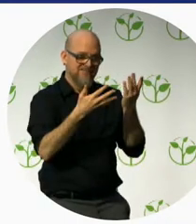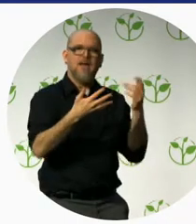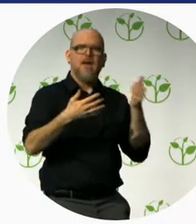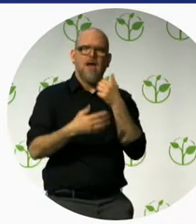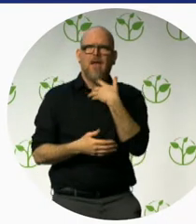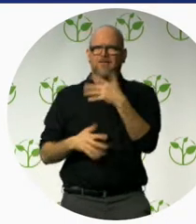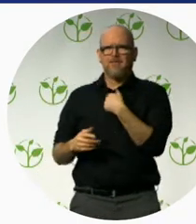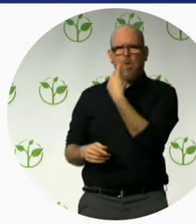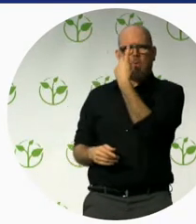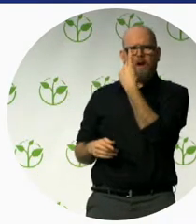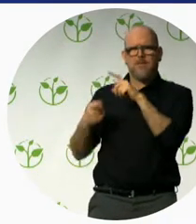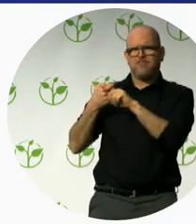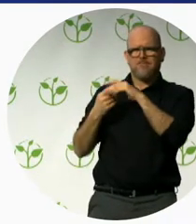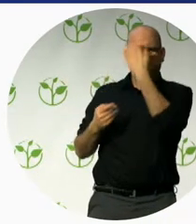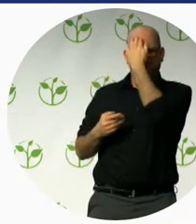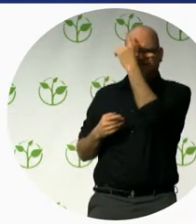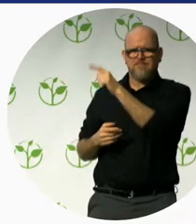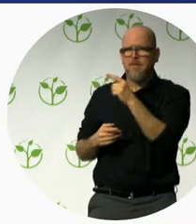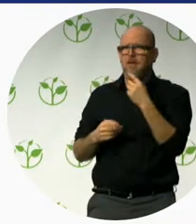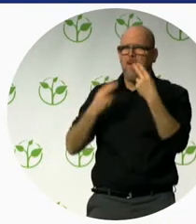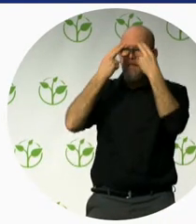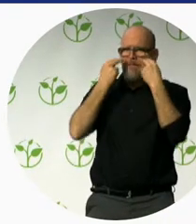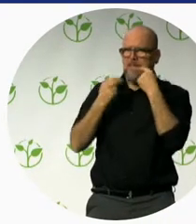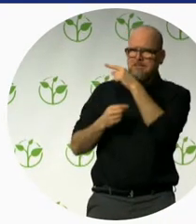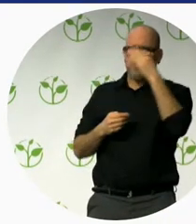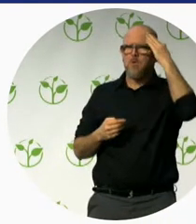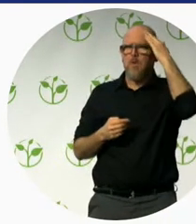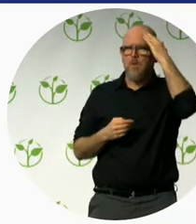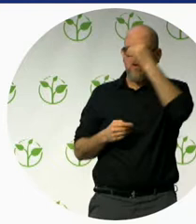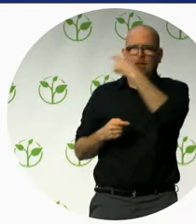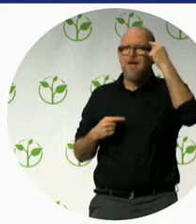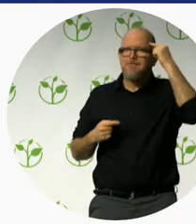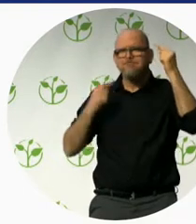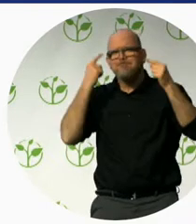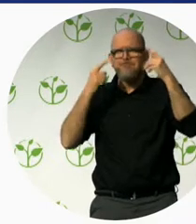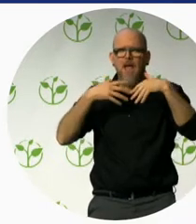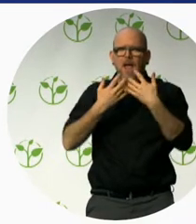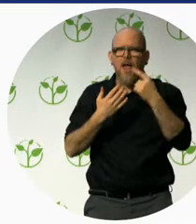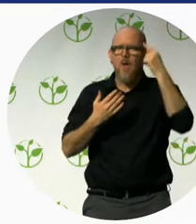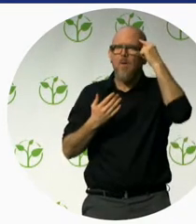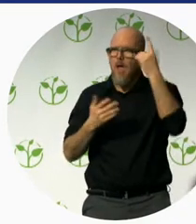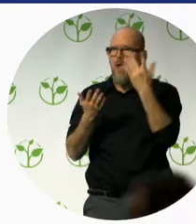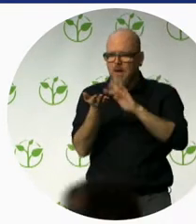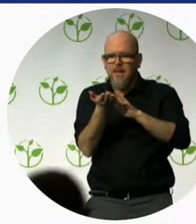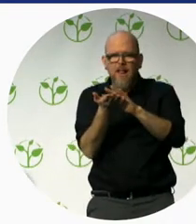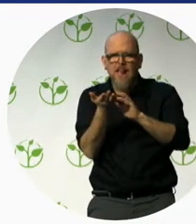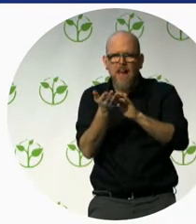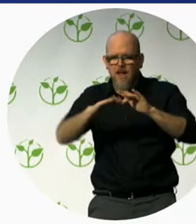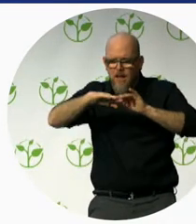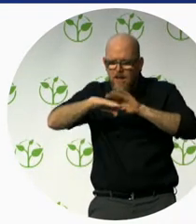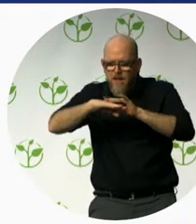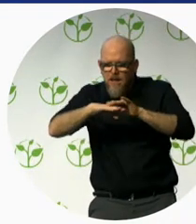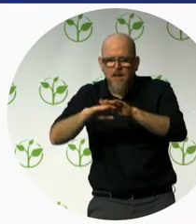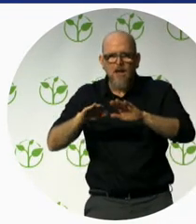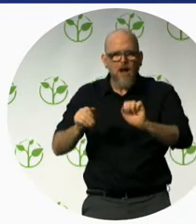tactile model of the Bruges Belfry on the Grand Market Square in Bruges. Now, how do we collect that information?